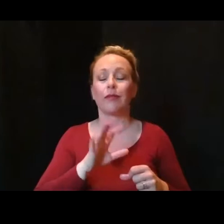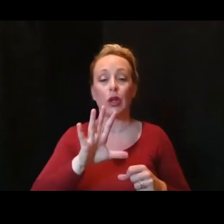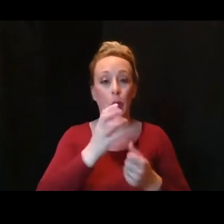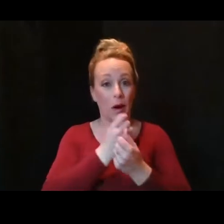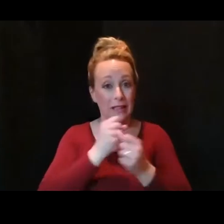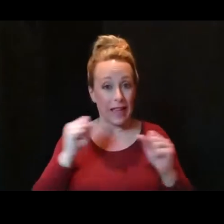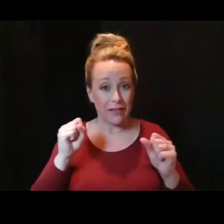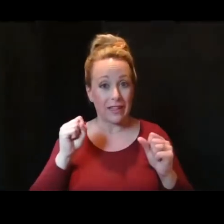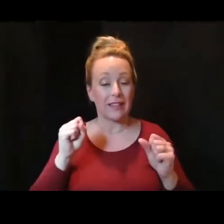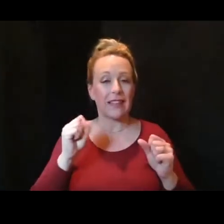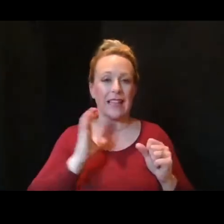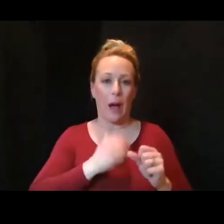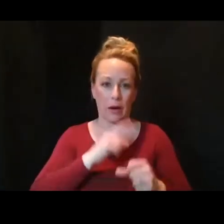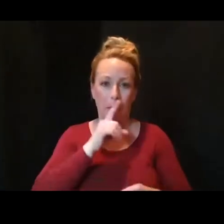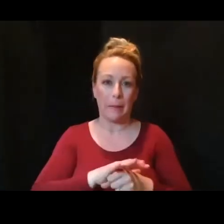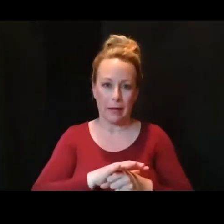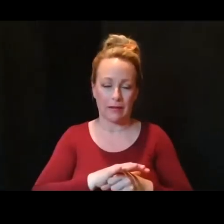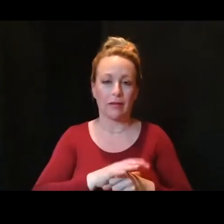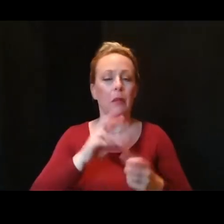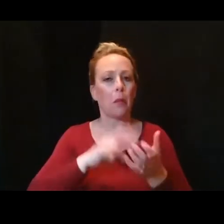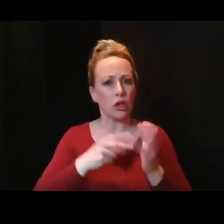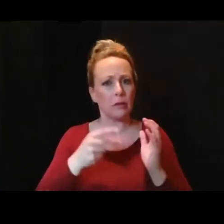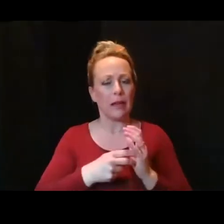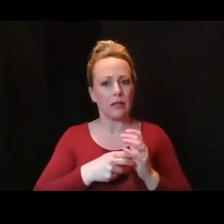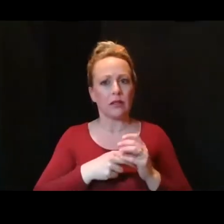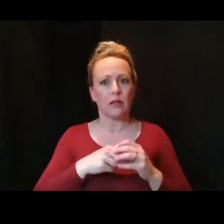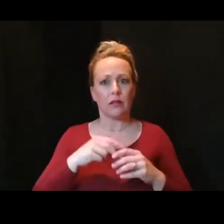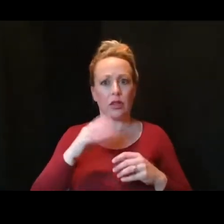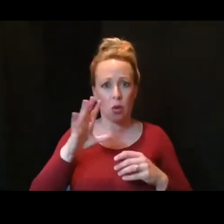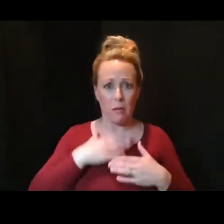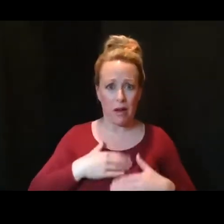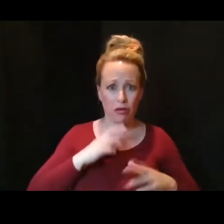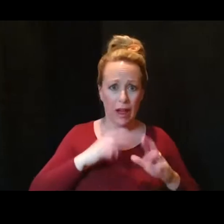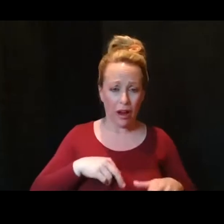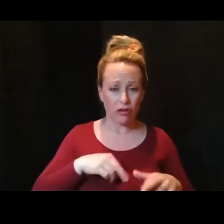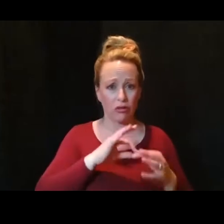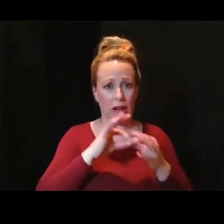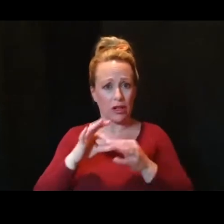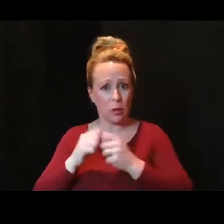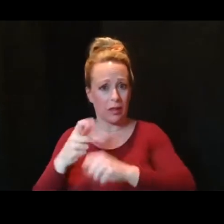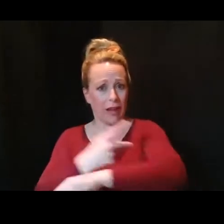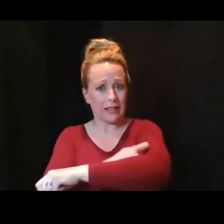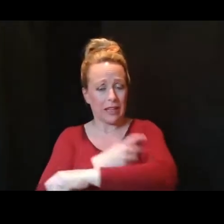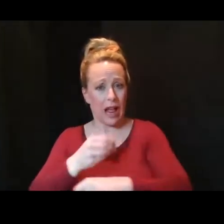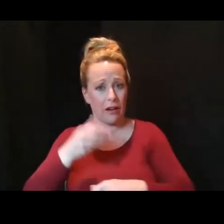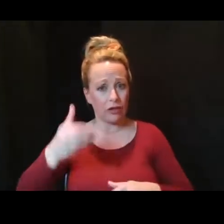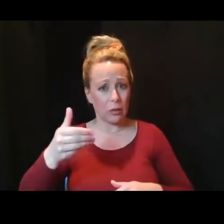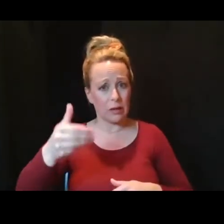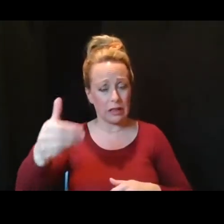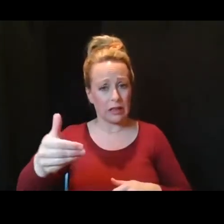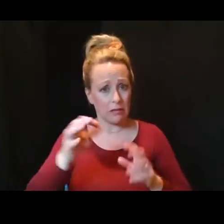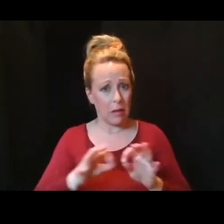of the process, its relationship to the vaccine, and its frequency. And second,